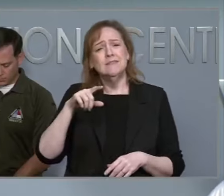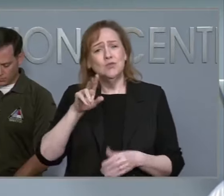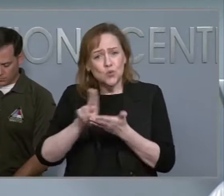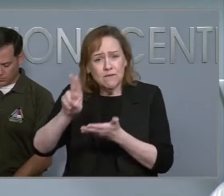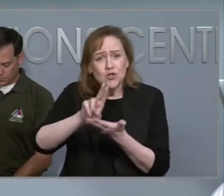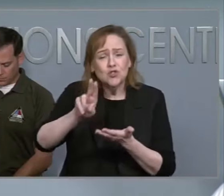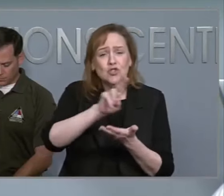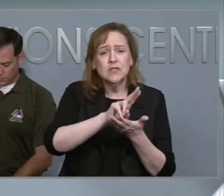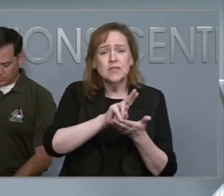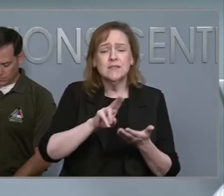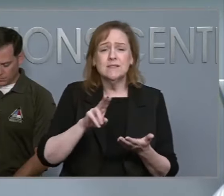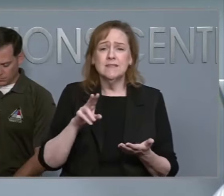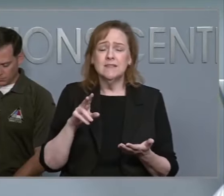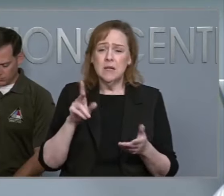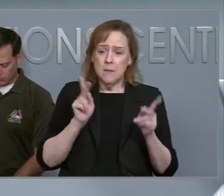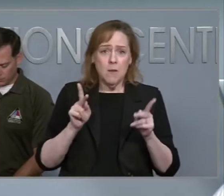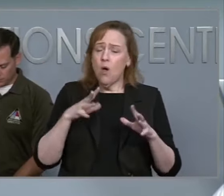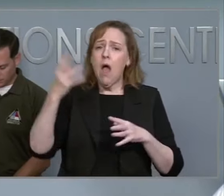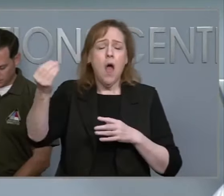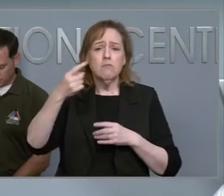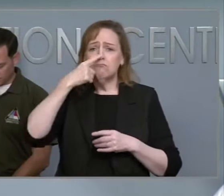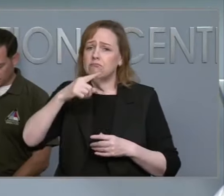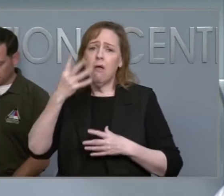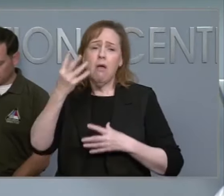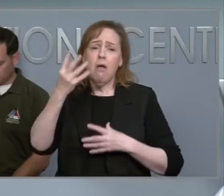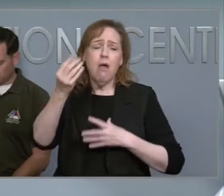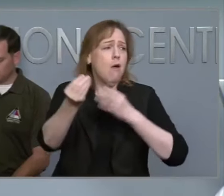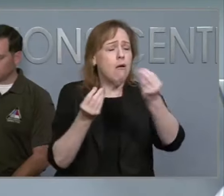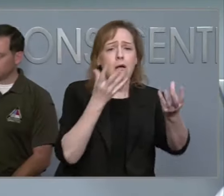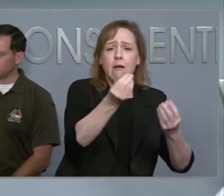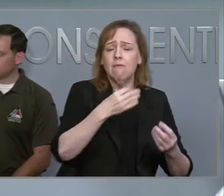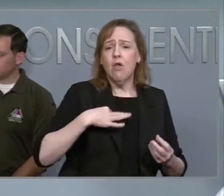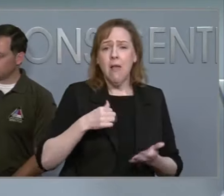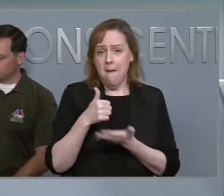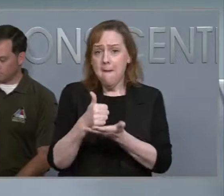help fellow North Carolinians. Thank you very much, Governor.